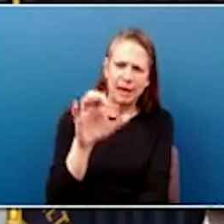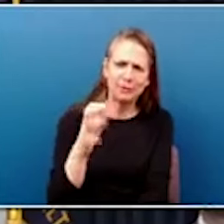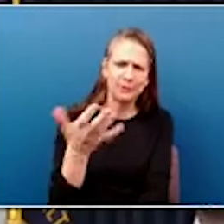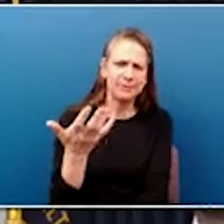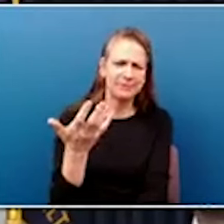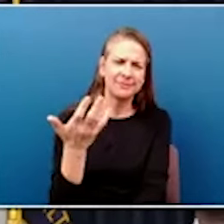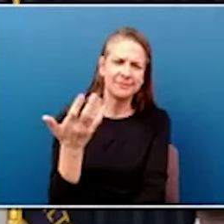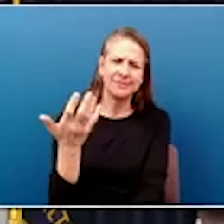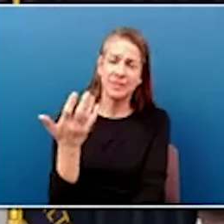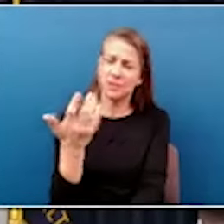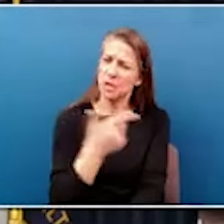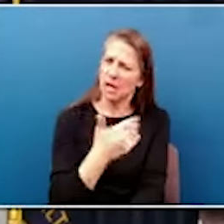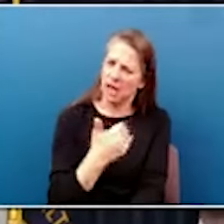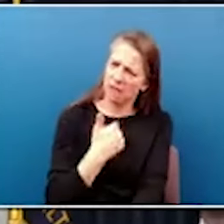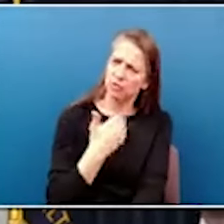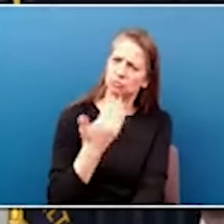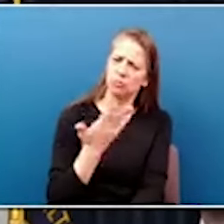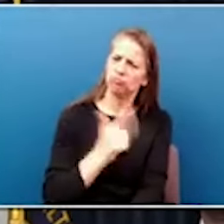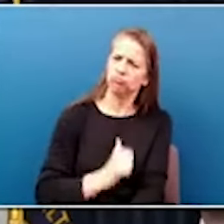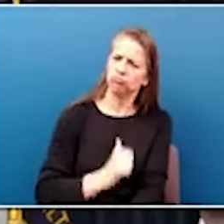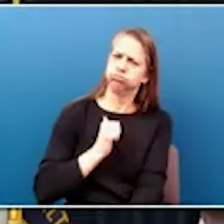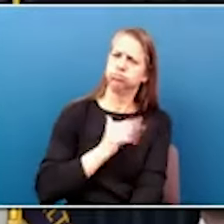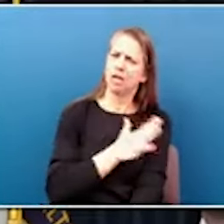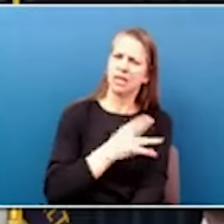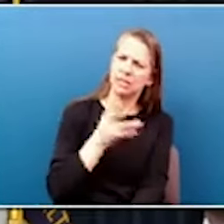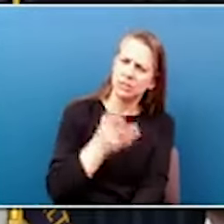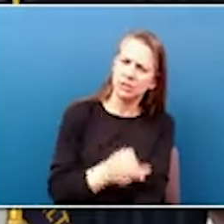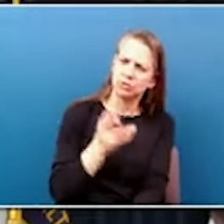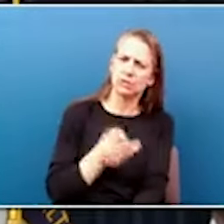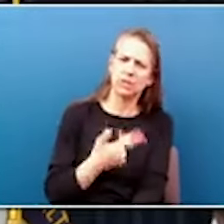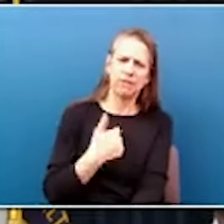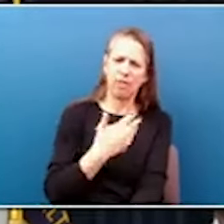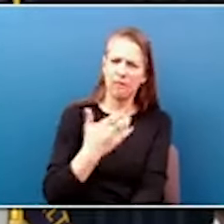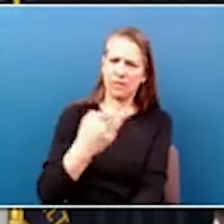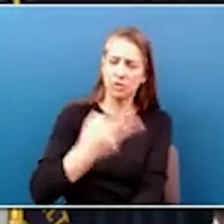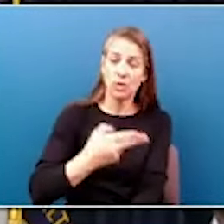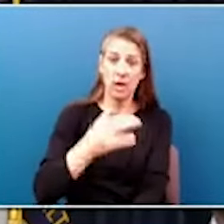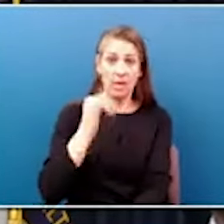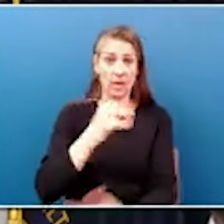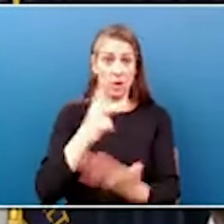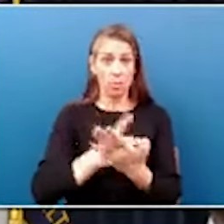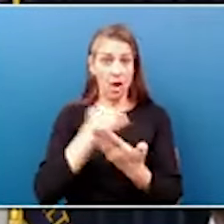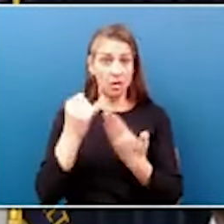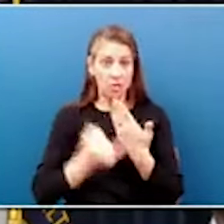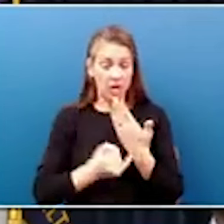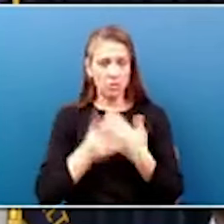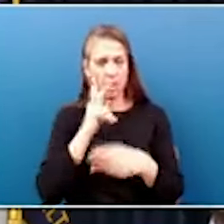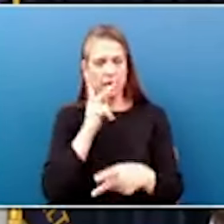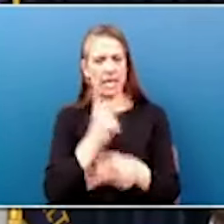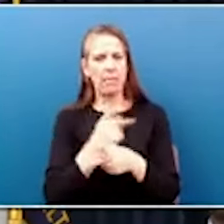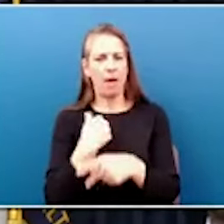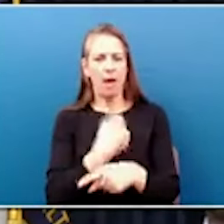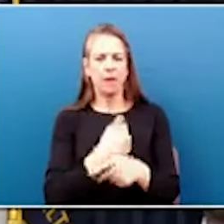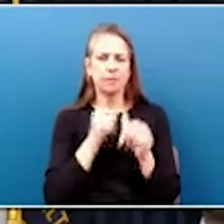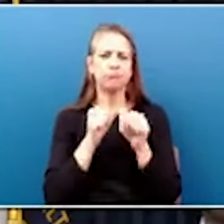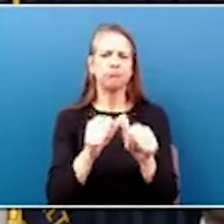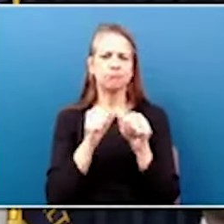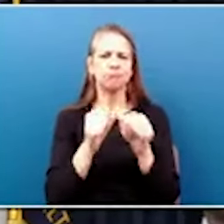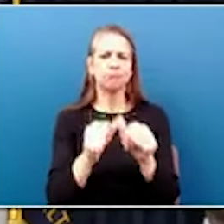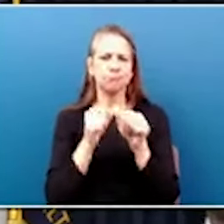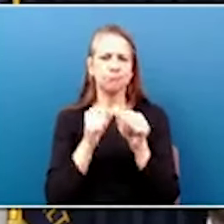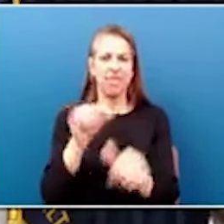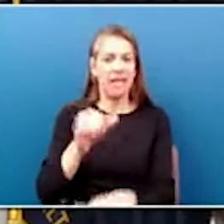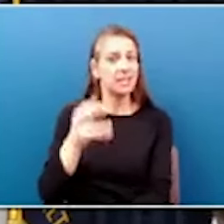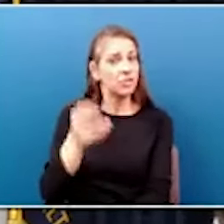a proud history. And this project will allow us to continue on that history. And I'm excited about that.